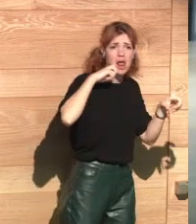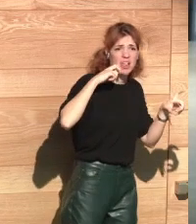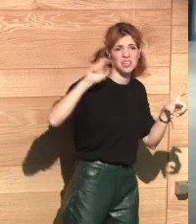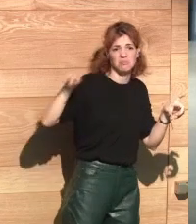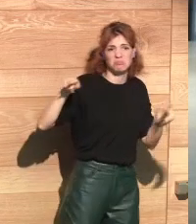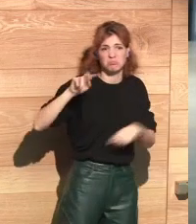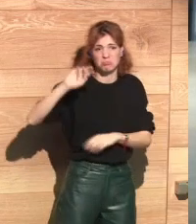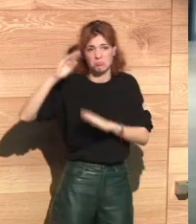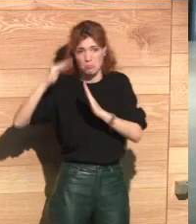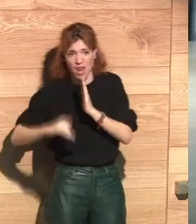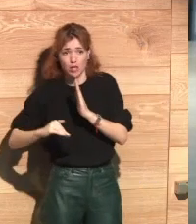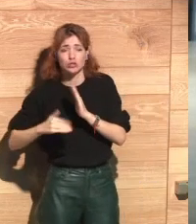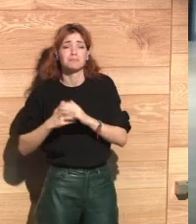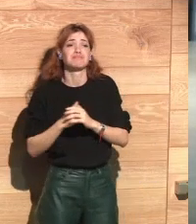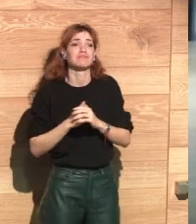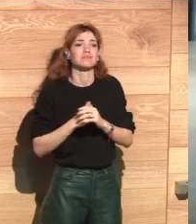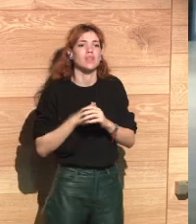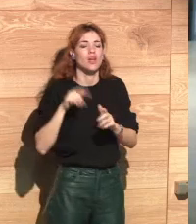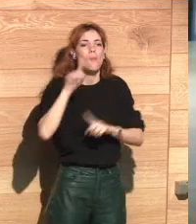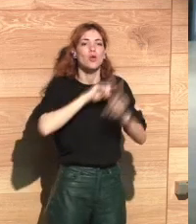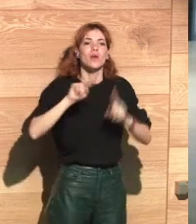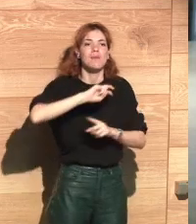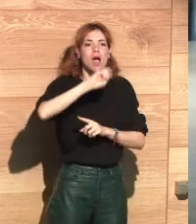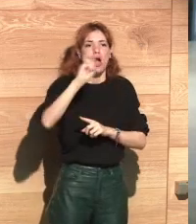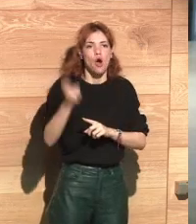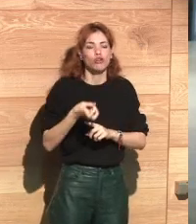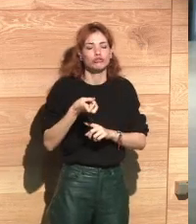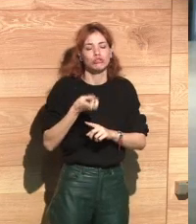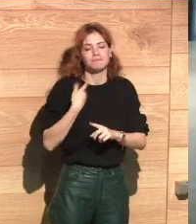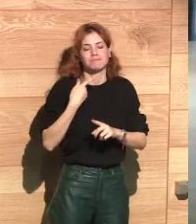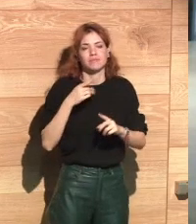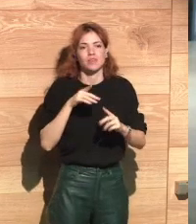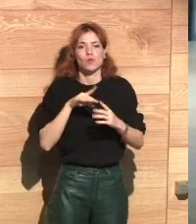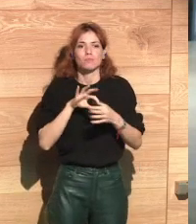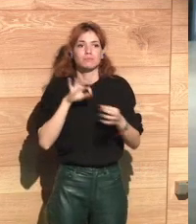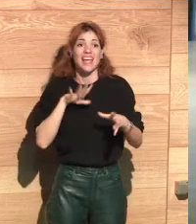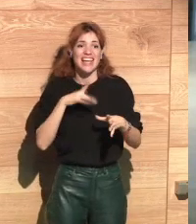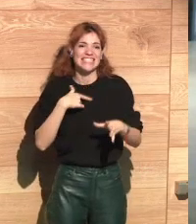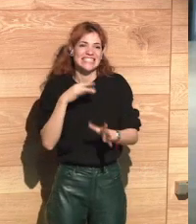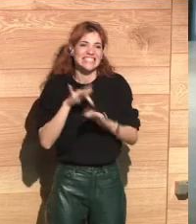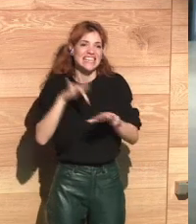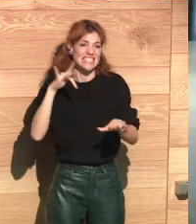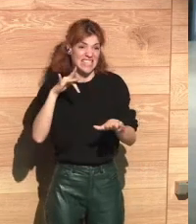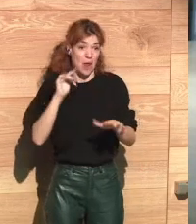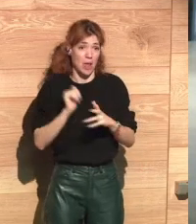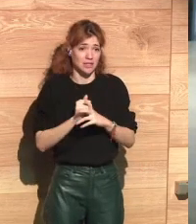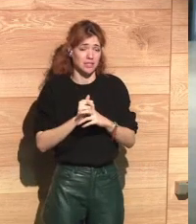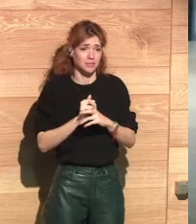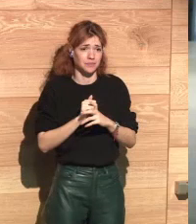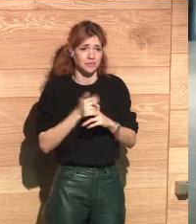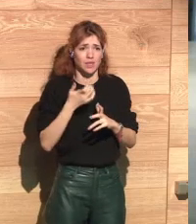has different value for different institutions or organizations. Another problem is the problem of the sensitive